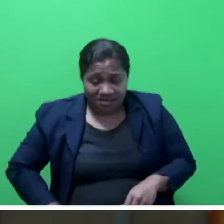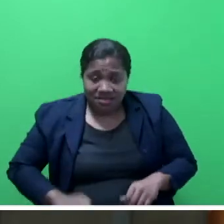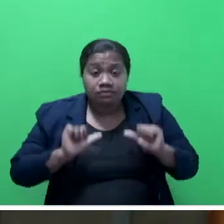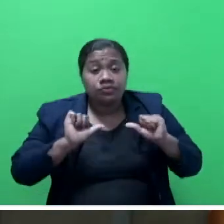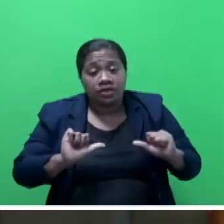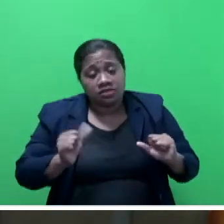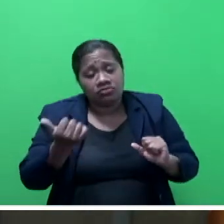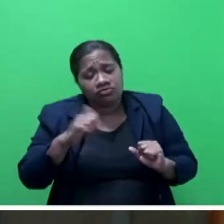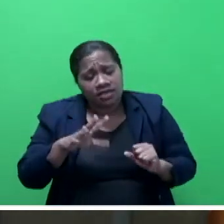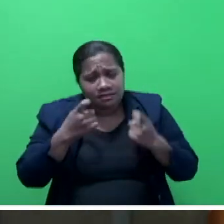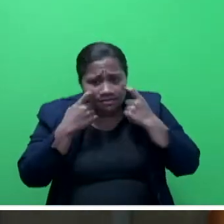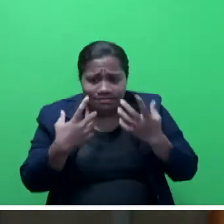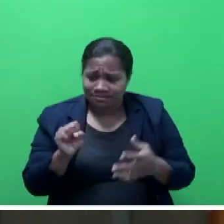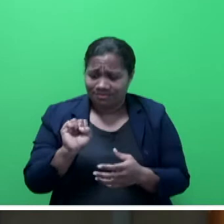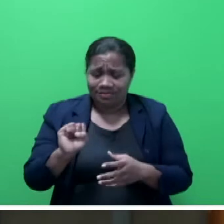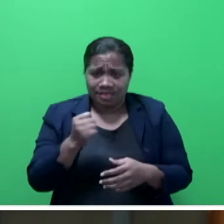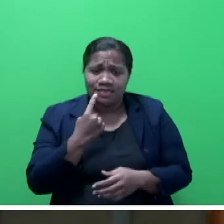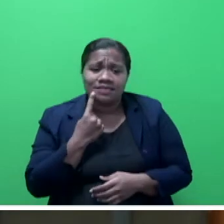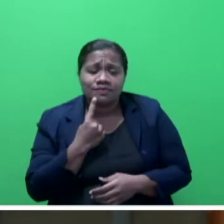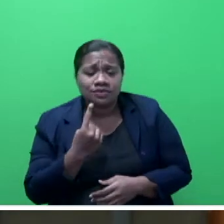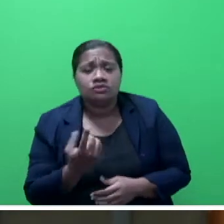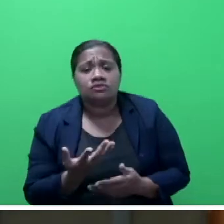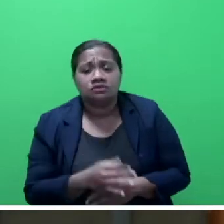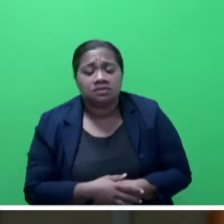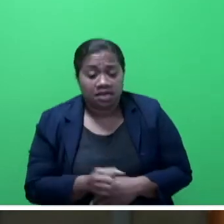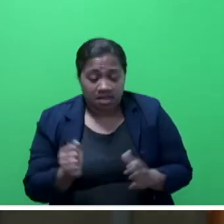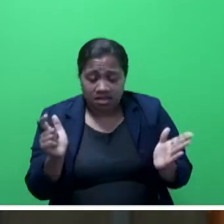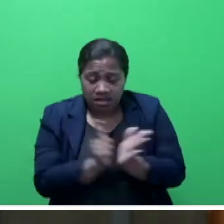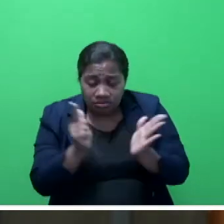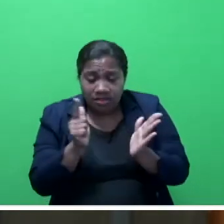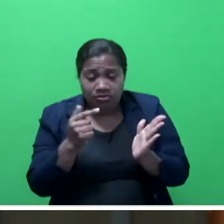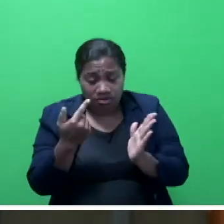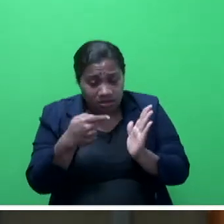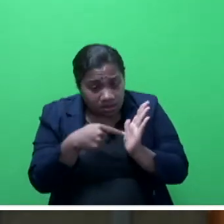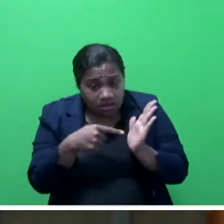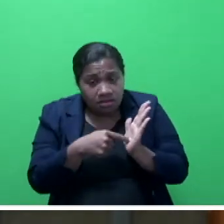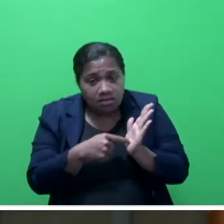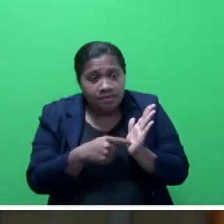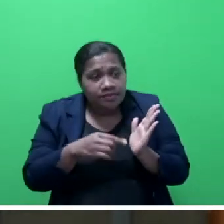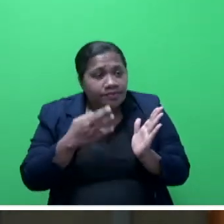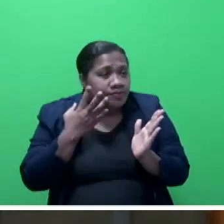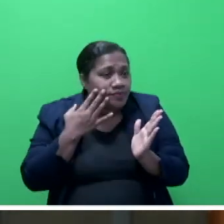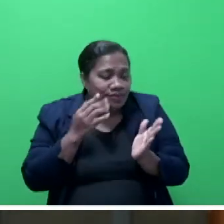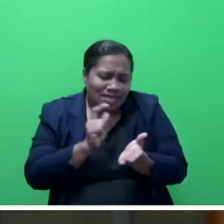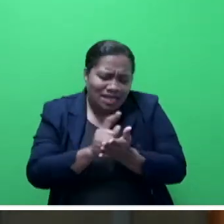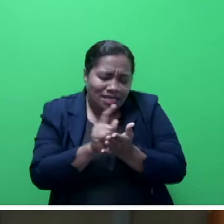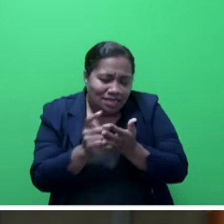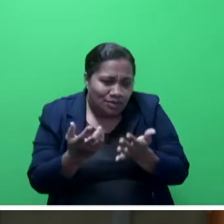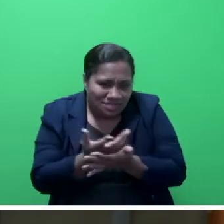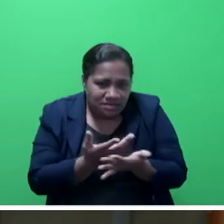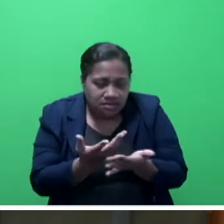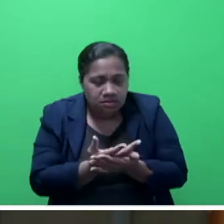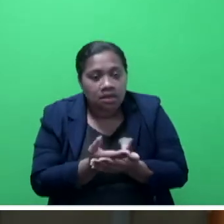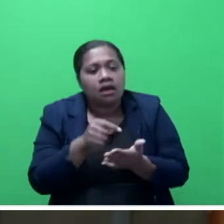this specific legislation that we will debate on later in this session as a